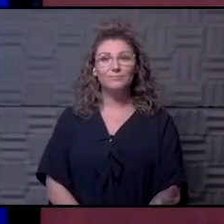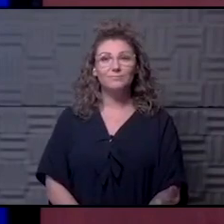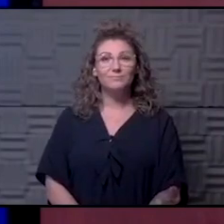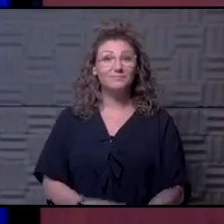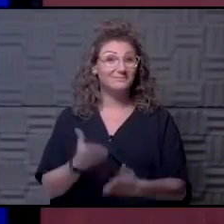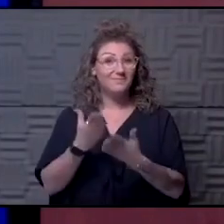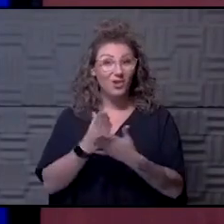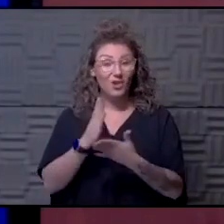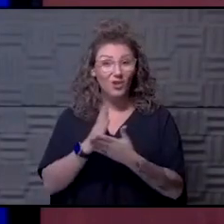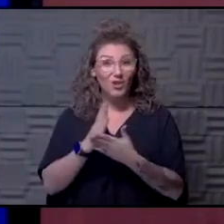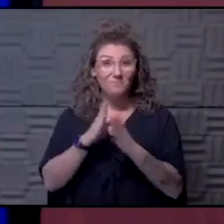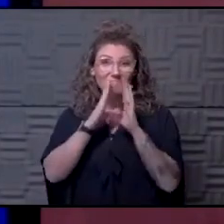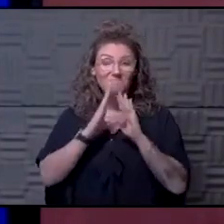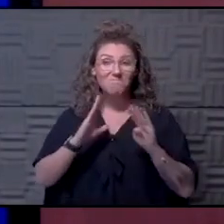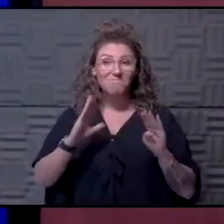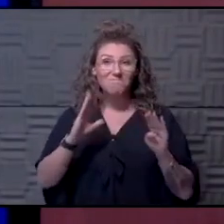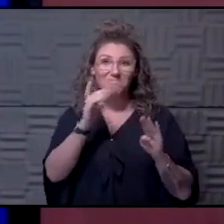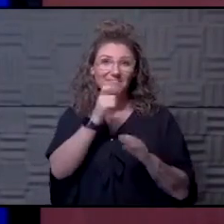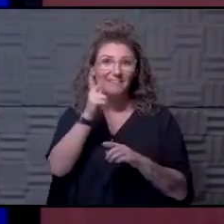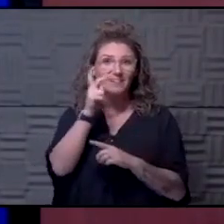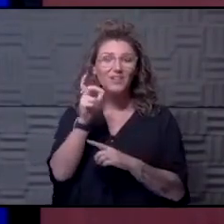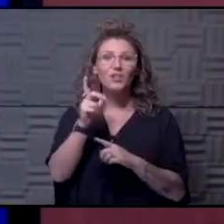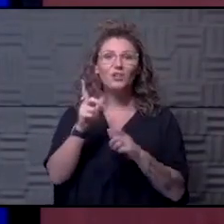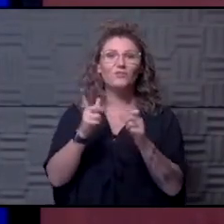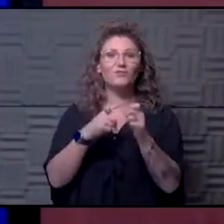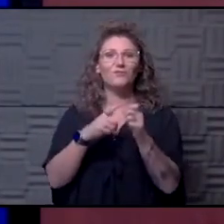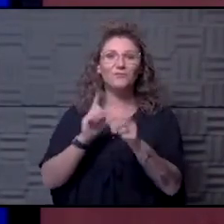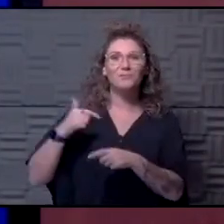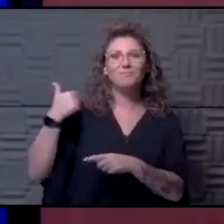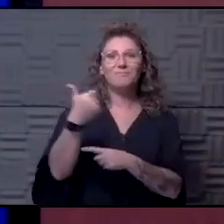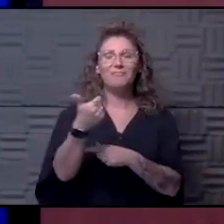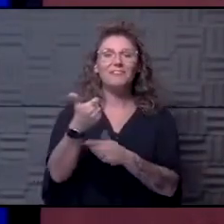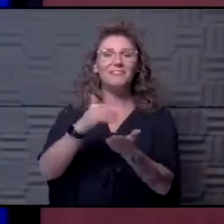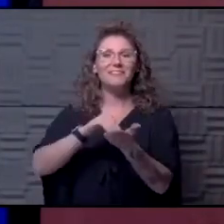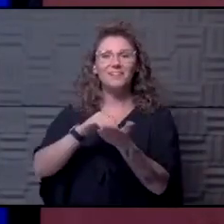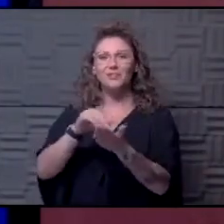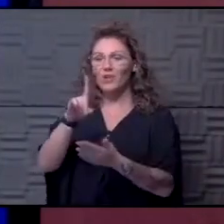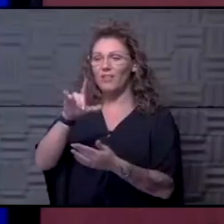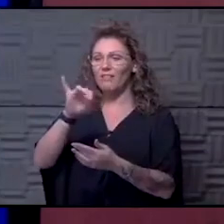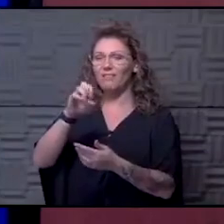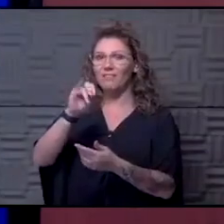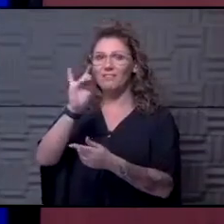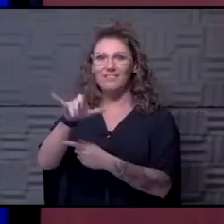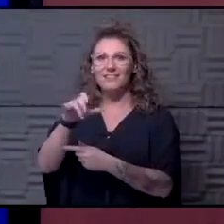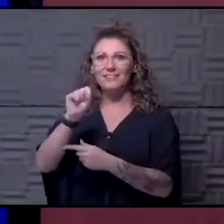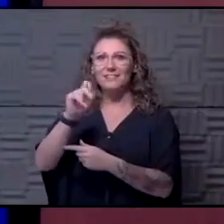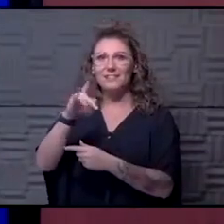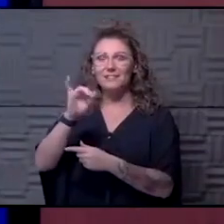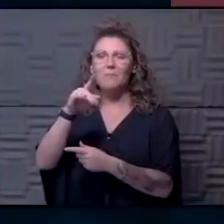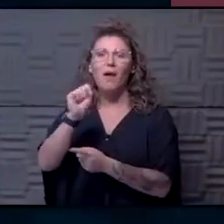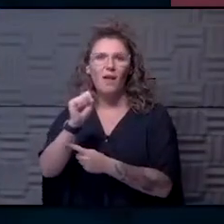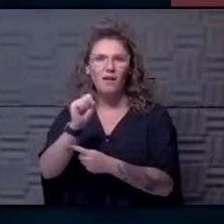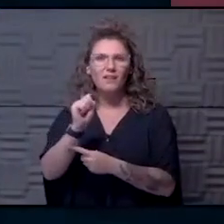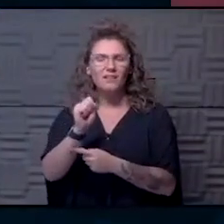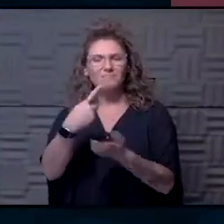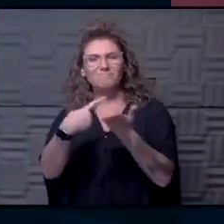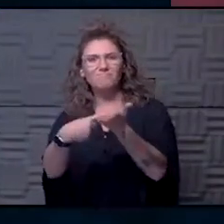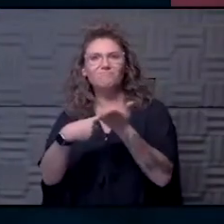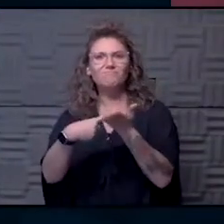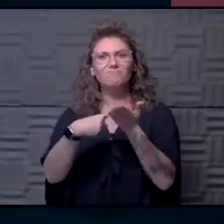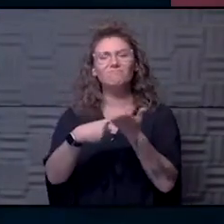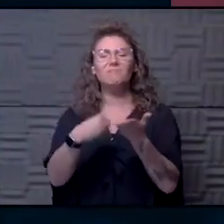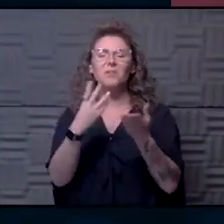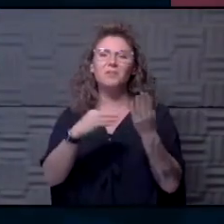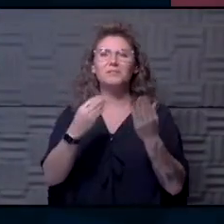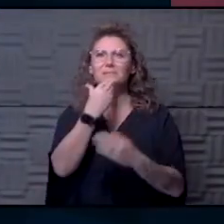All right. Well, not hearing any. Let's first turn to Dr. Leslie Spikes. Leslie, talk to us a little bit about the long haul clinic. And there's